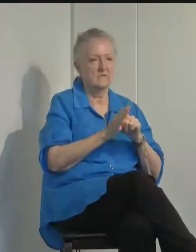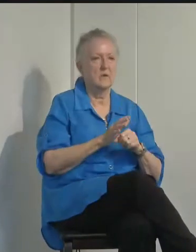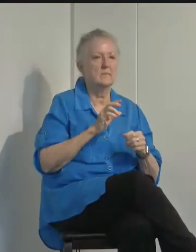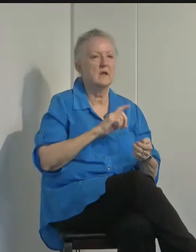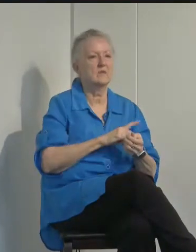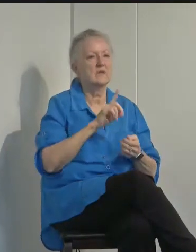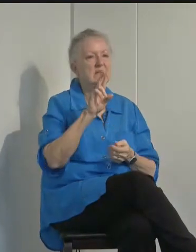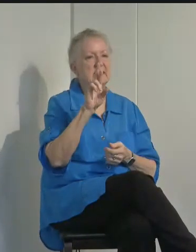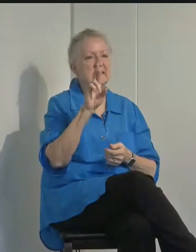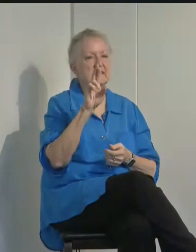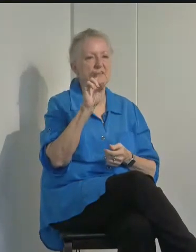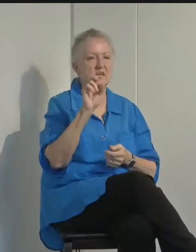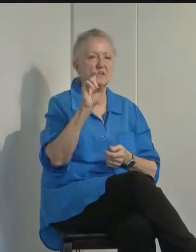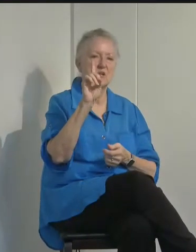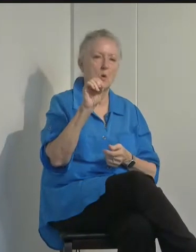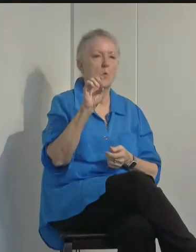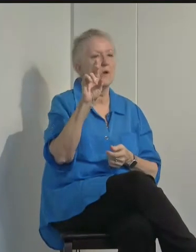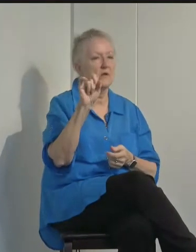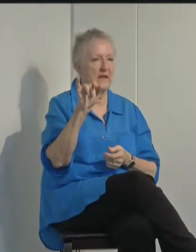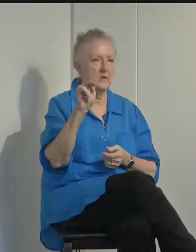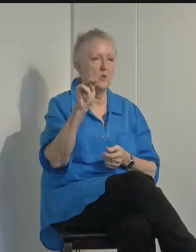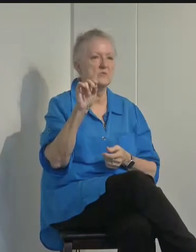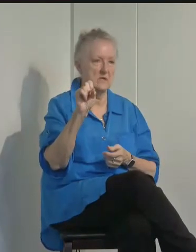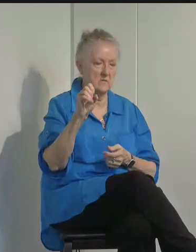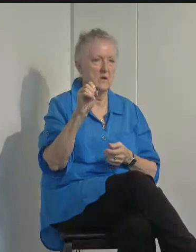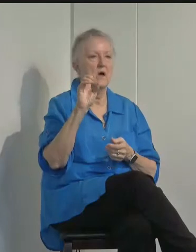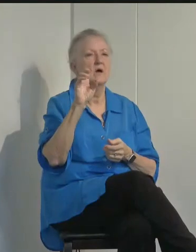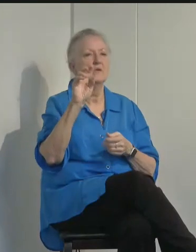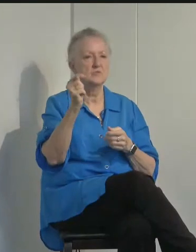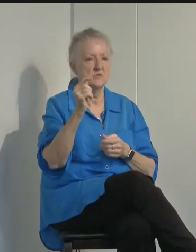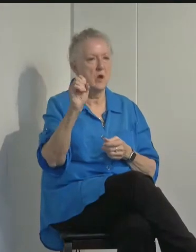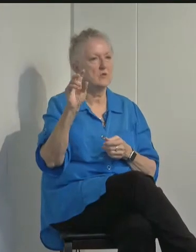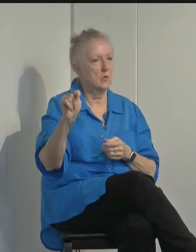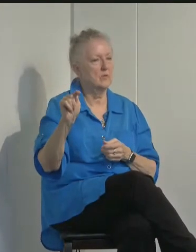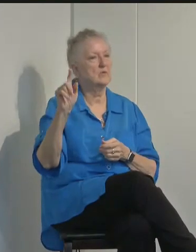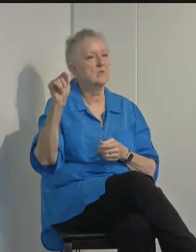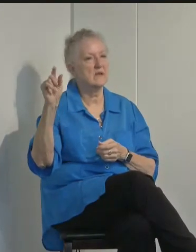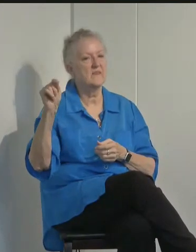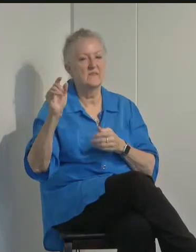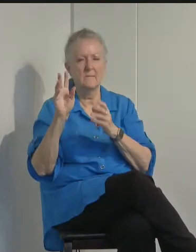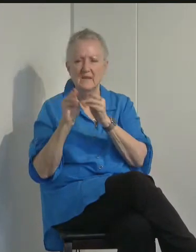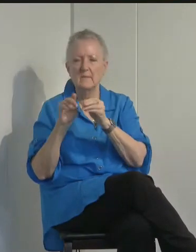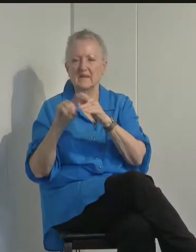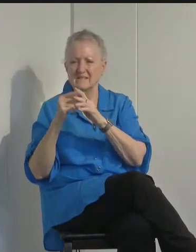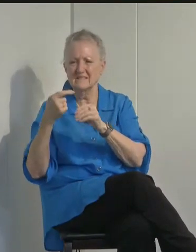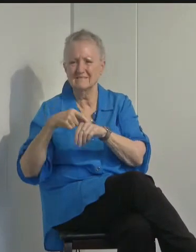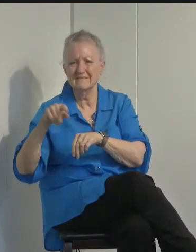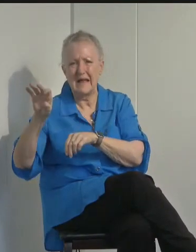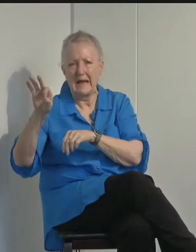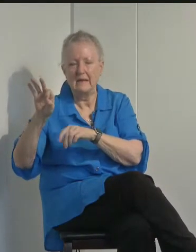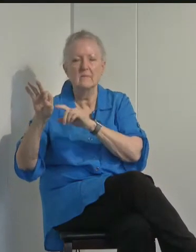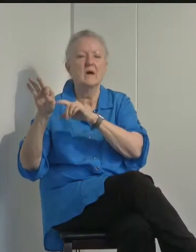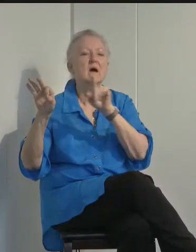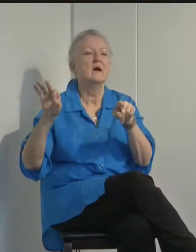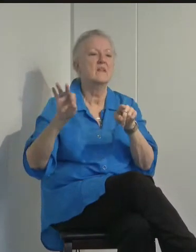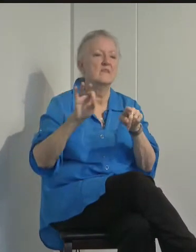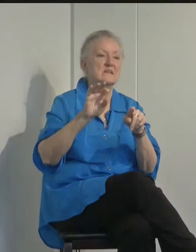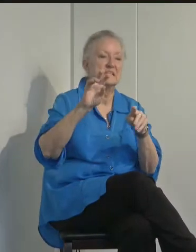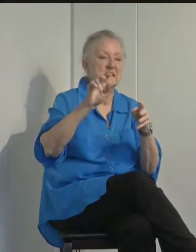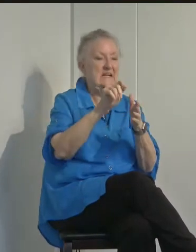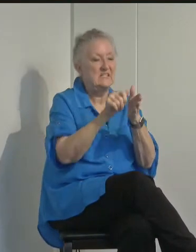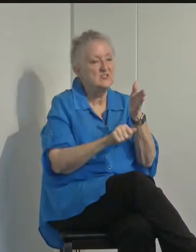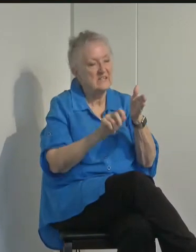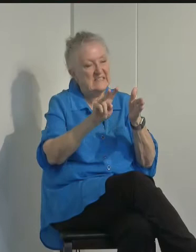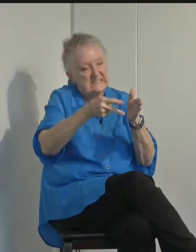and the County Public Health Department on Tuesday, October 20th. The meeting begins at 9 a.m., but the COVID update is the second item on the agenda,